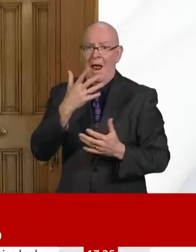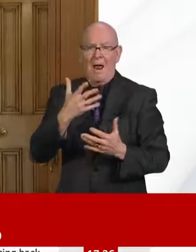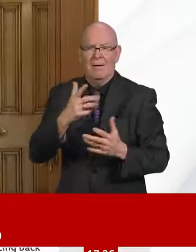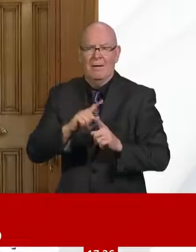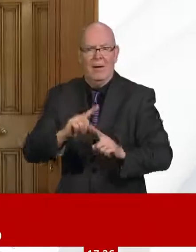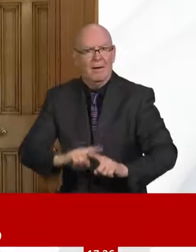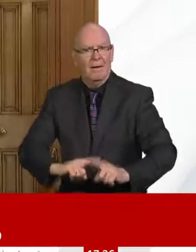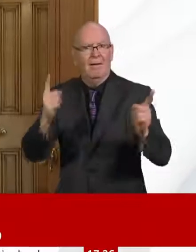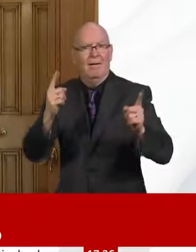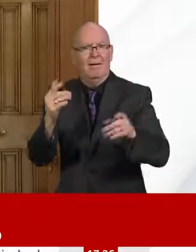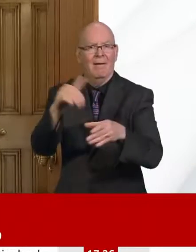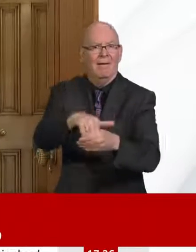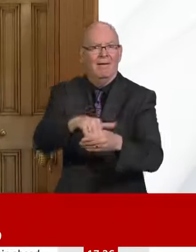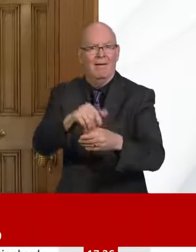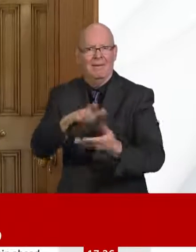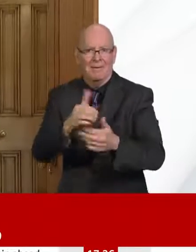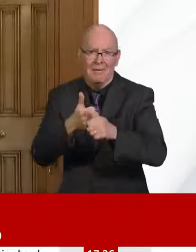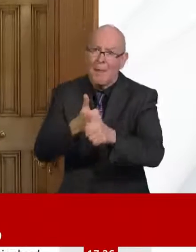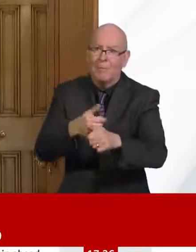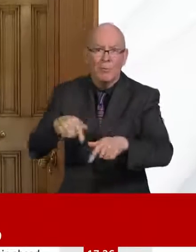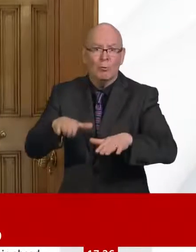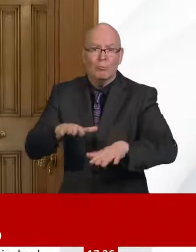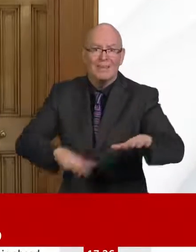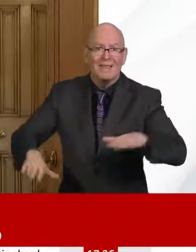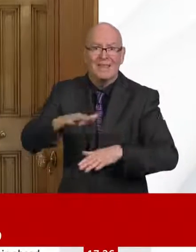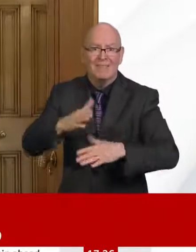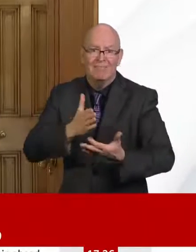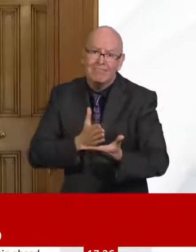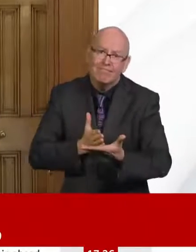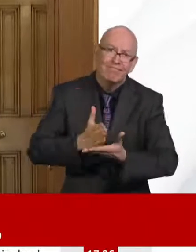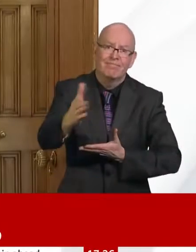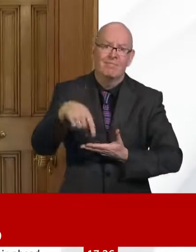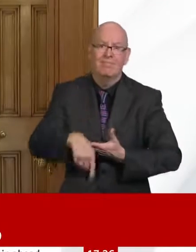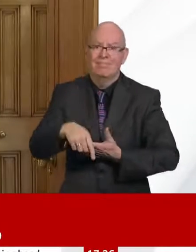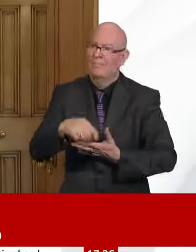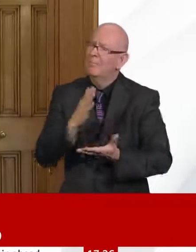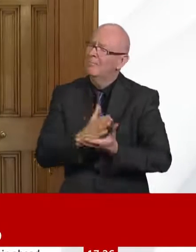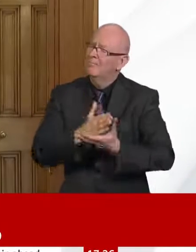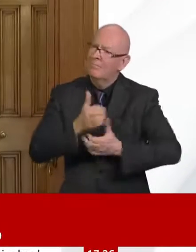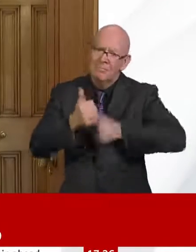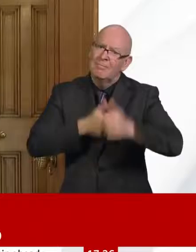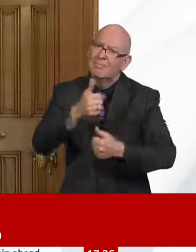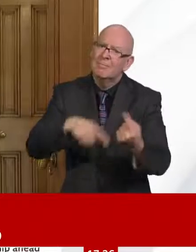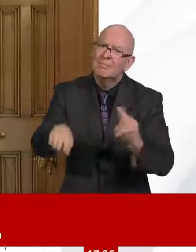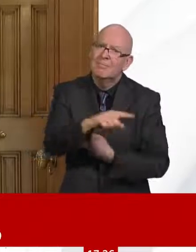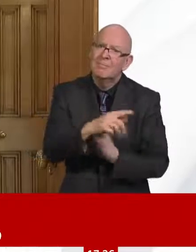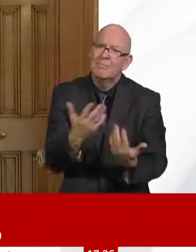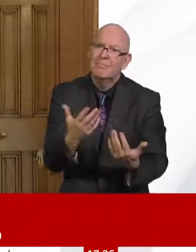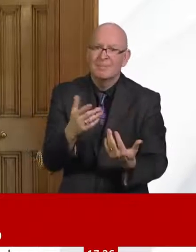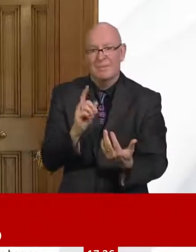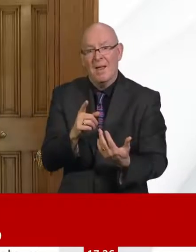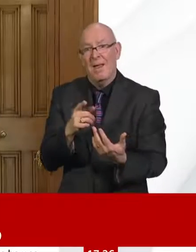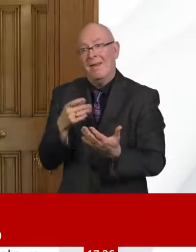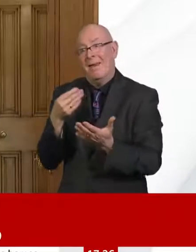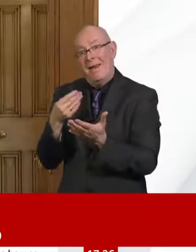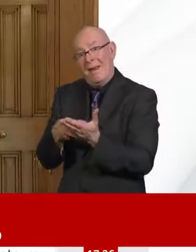northeast of England, you we want to make sure that there's economic opportunity for you. That might mean that you want to start your own business. And so as we come out of this, you know, I want